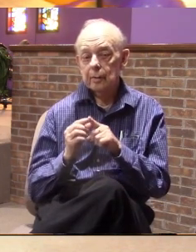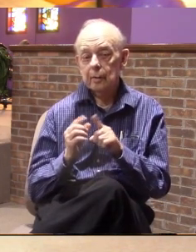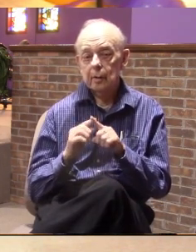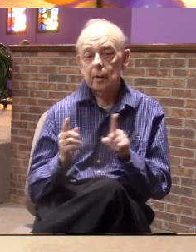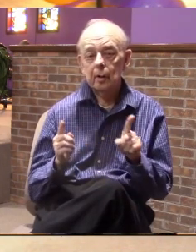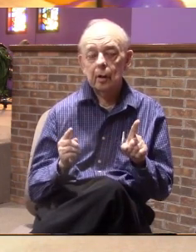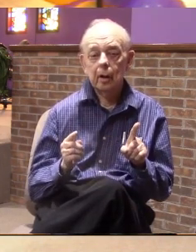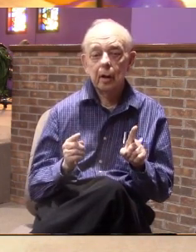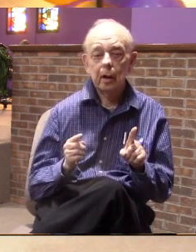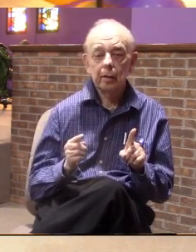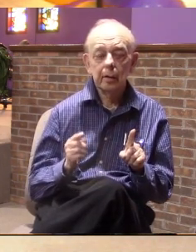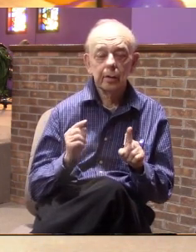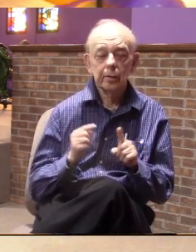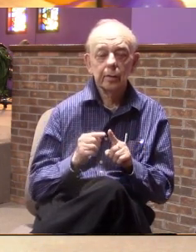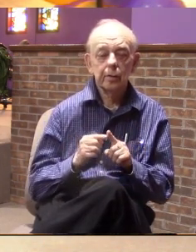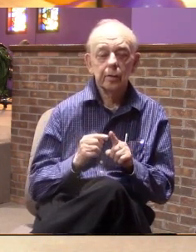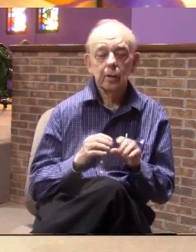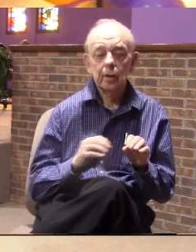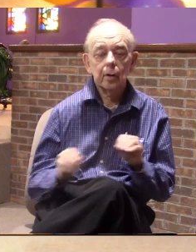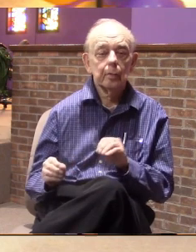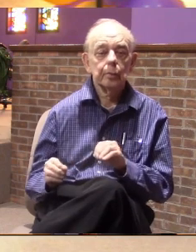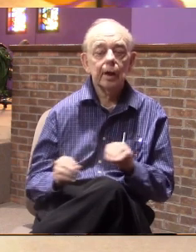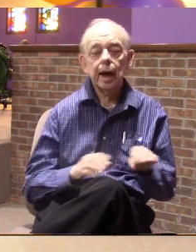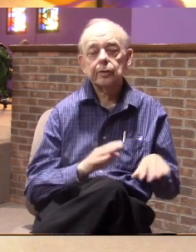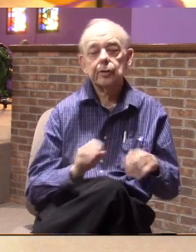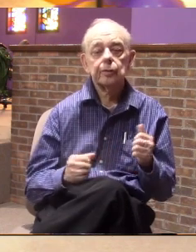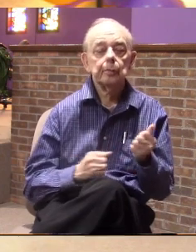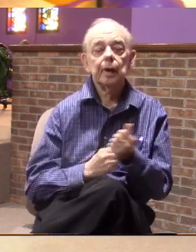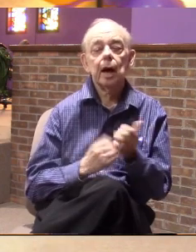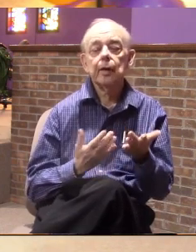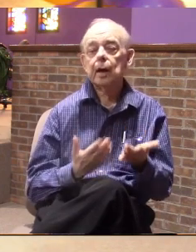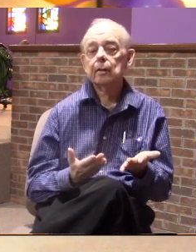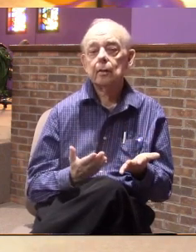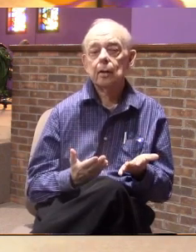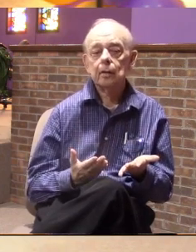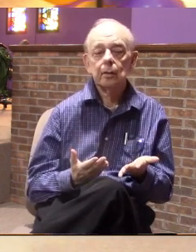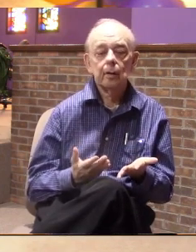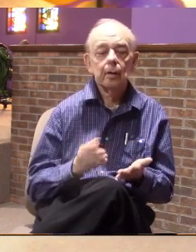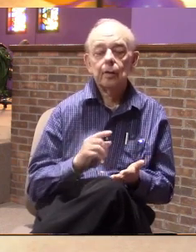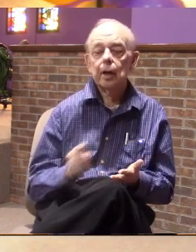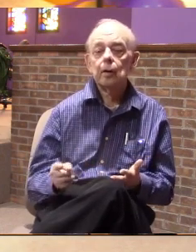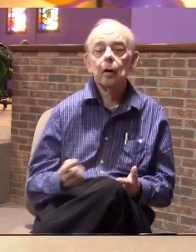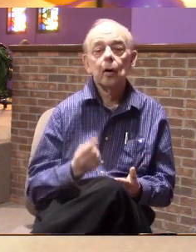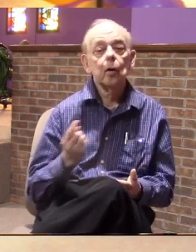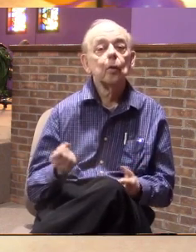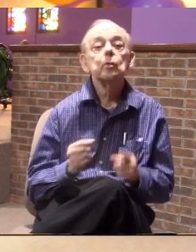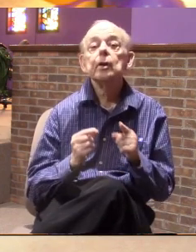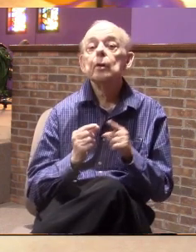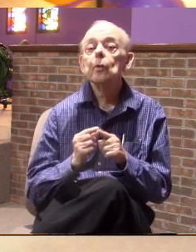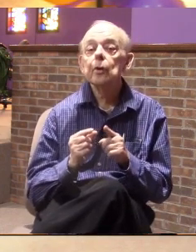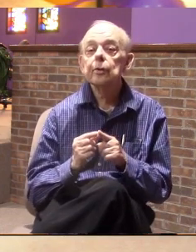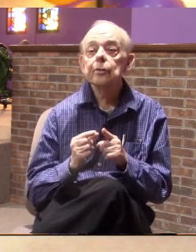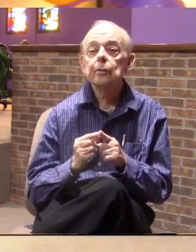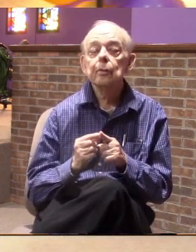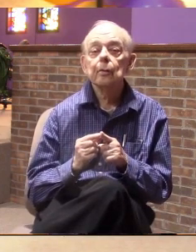But until you put actions and deeds behind that, ladies and gentlemen, they are just words.